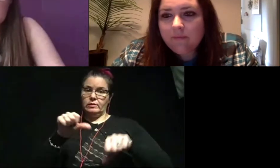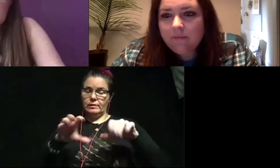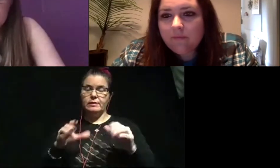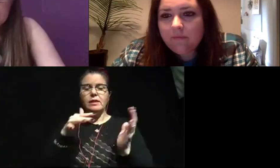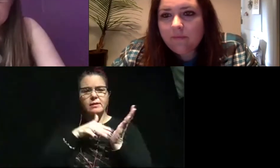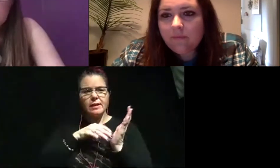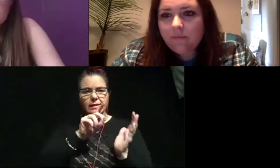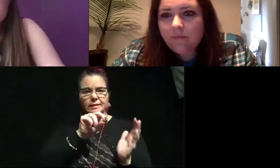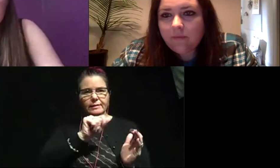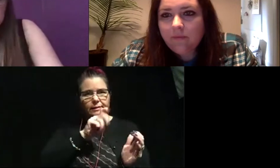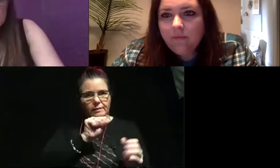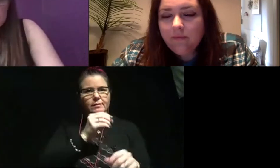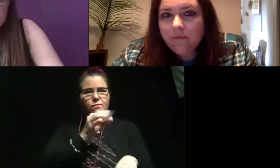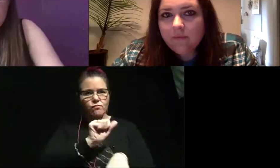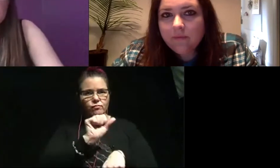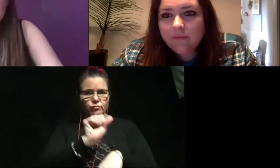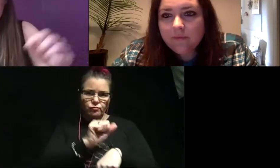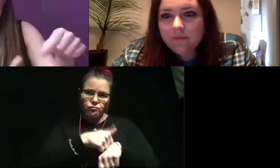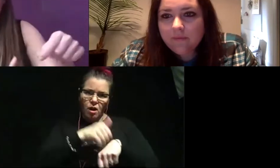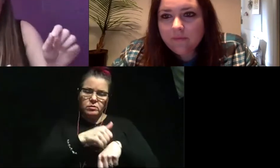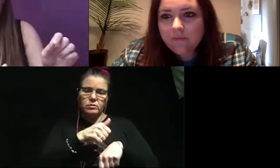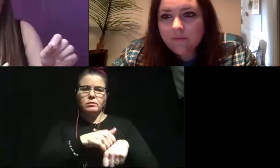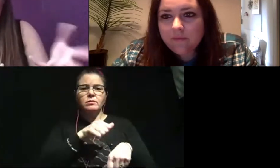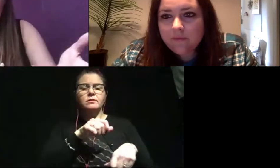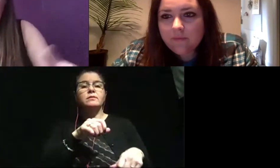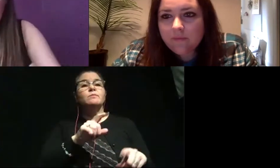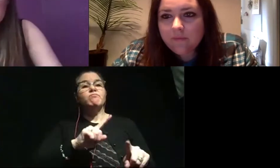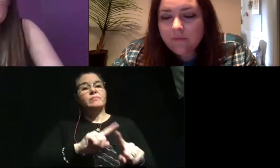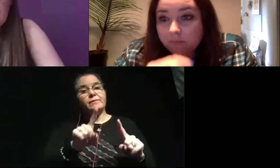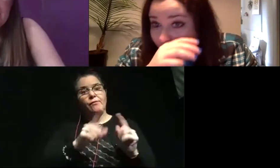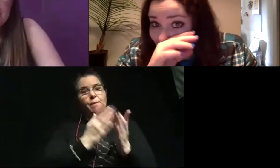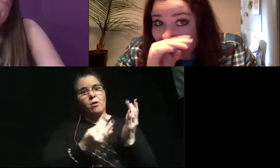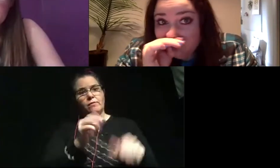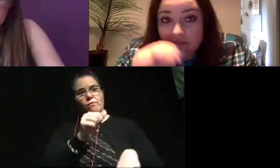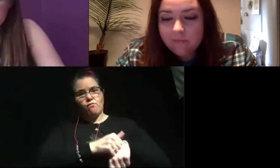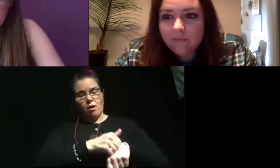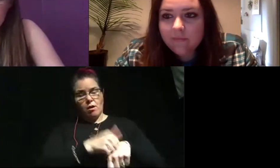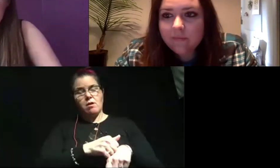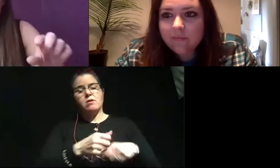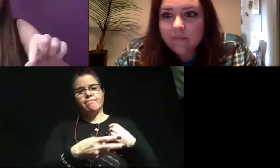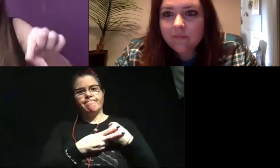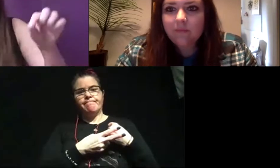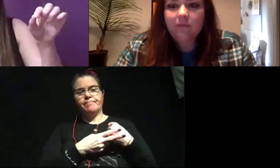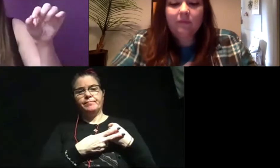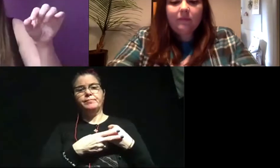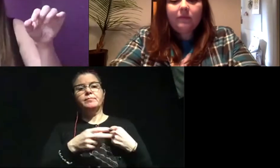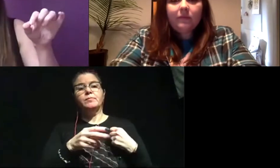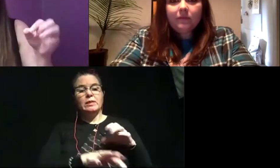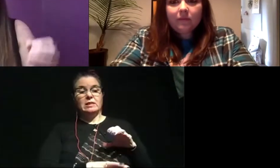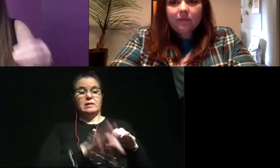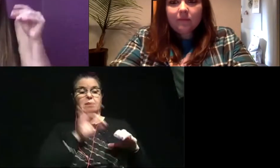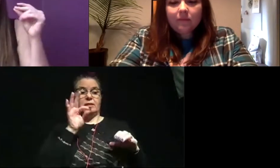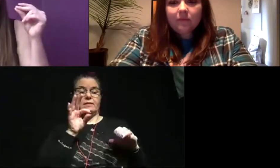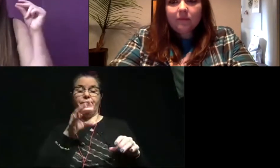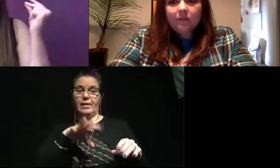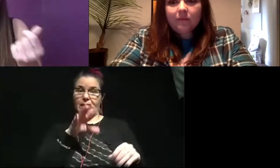of rocks. So a lot of the times we have different elements in a rock that are preserved and we can get those dates because